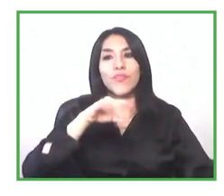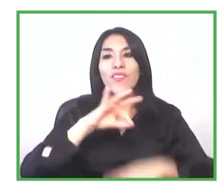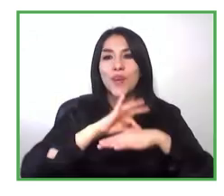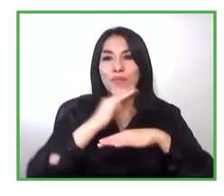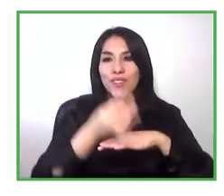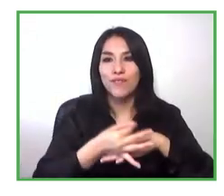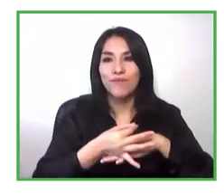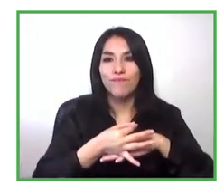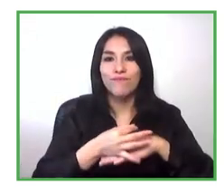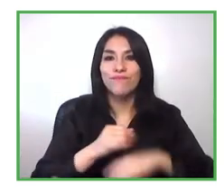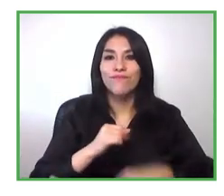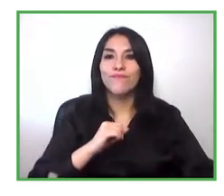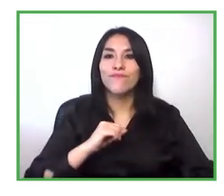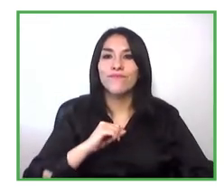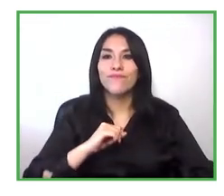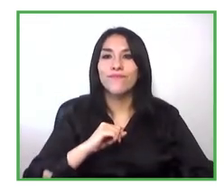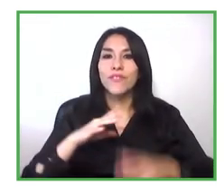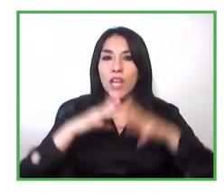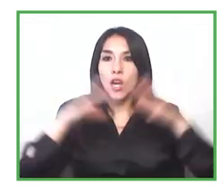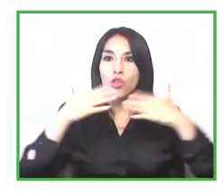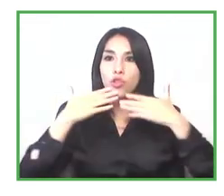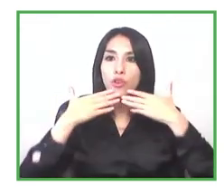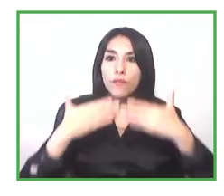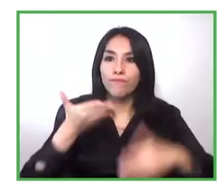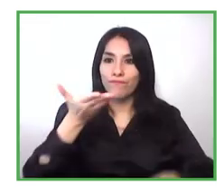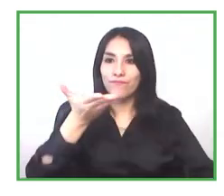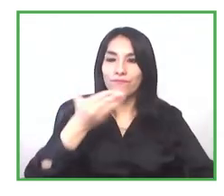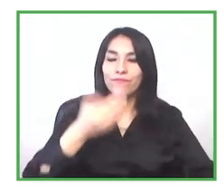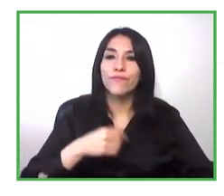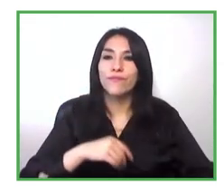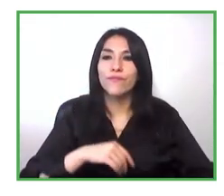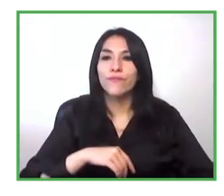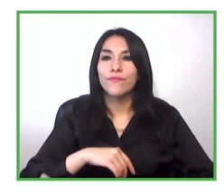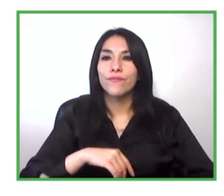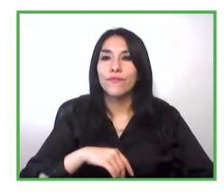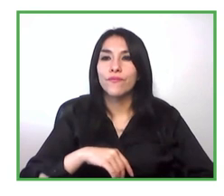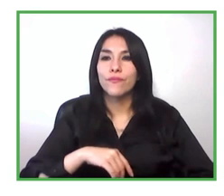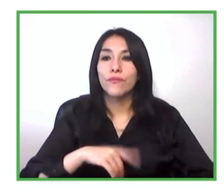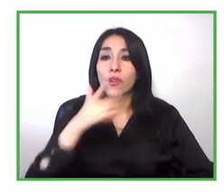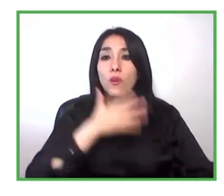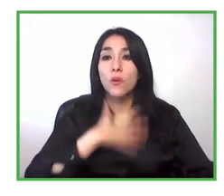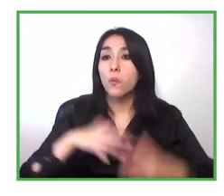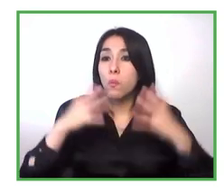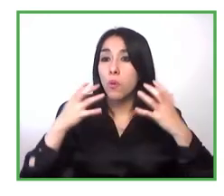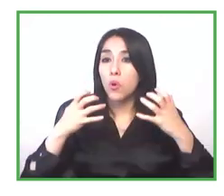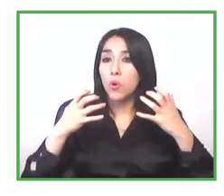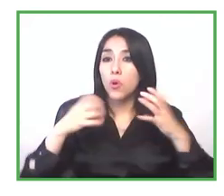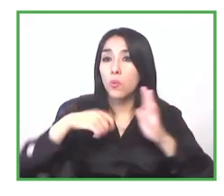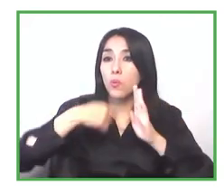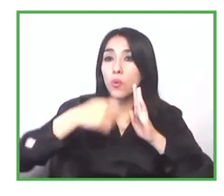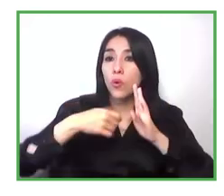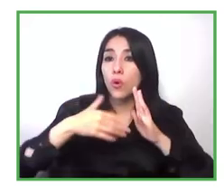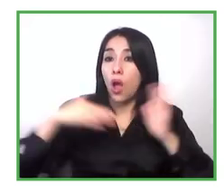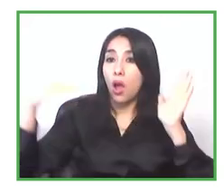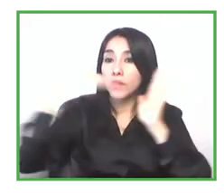to be contacted and now we'll continue with the rest of the event thank you so much